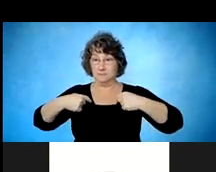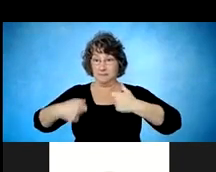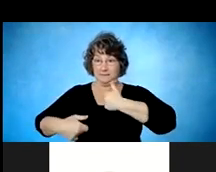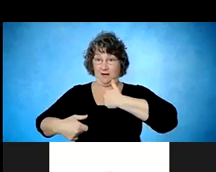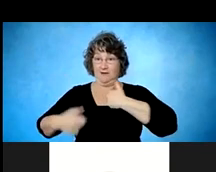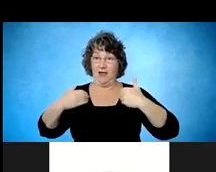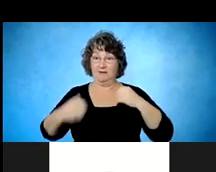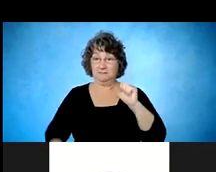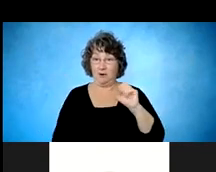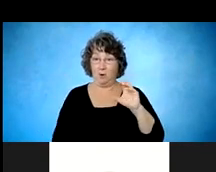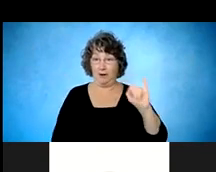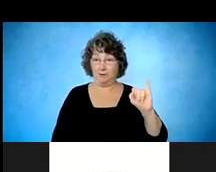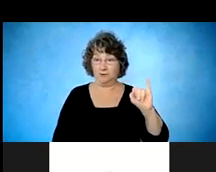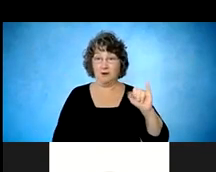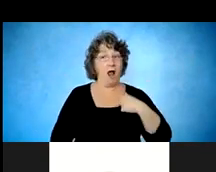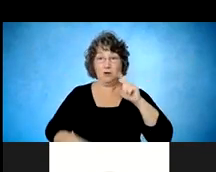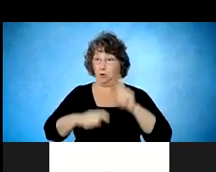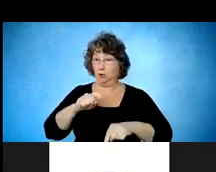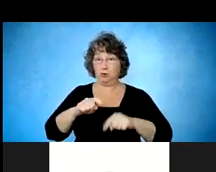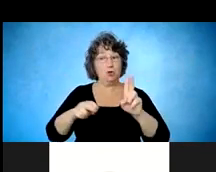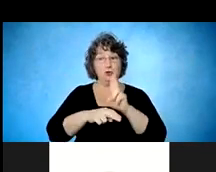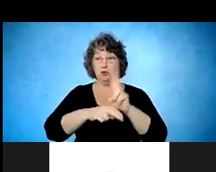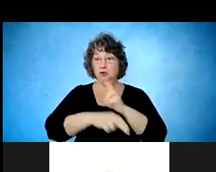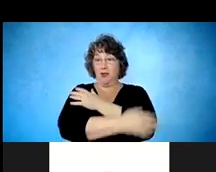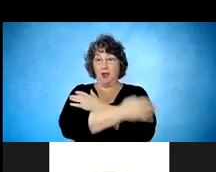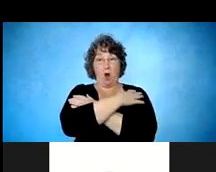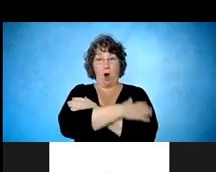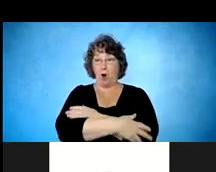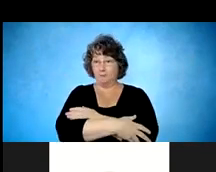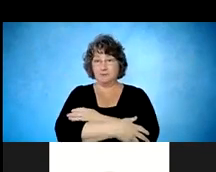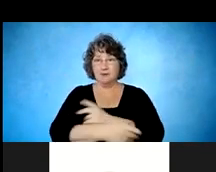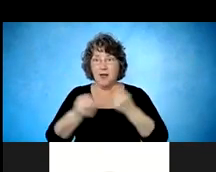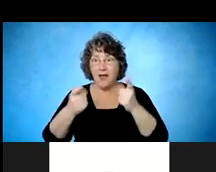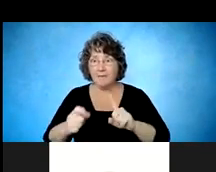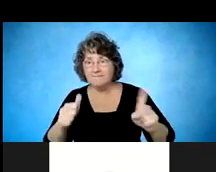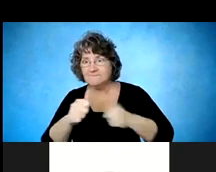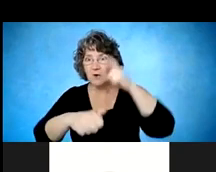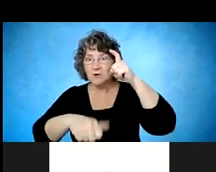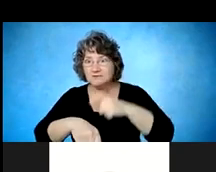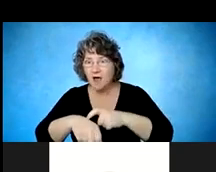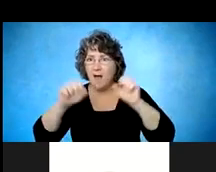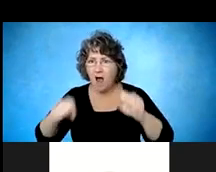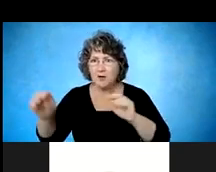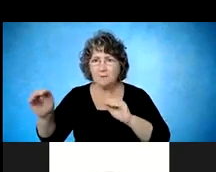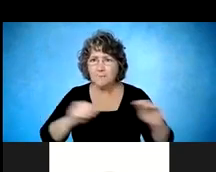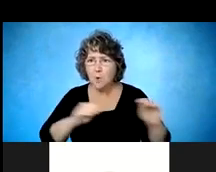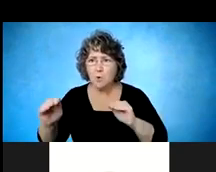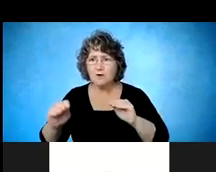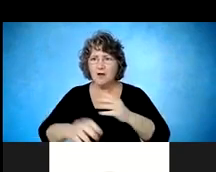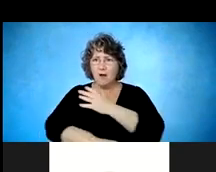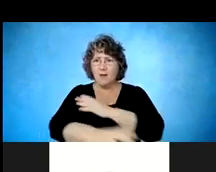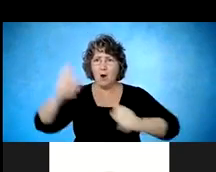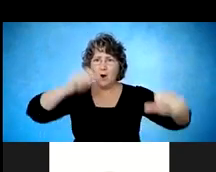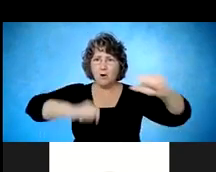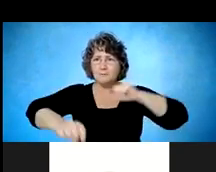finally was able to move my arms and actually eat a potato chip on my own or hold the slice of pizza on my